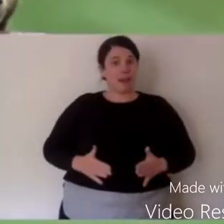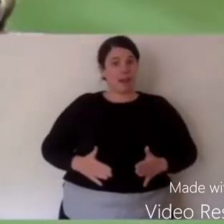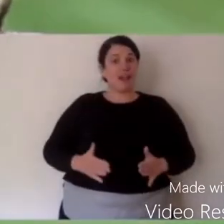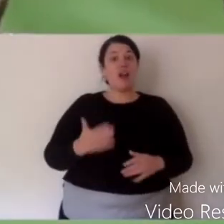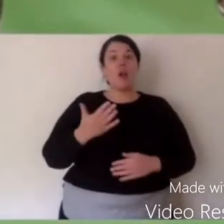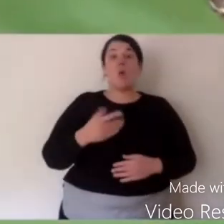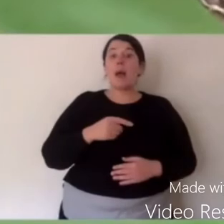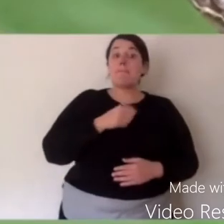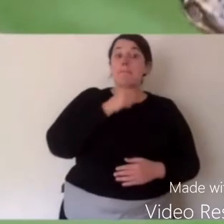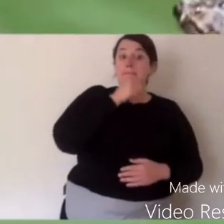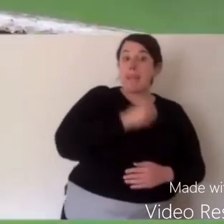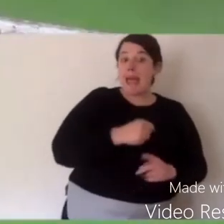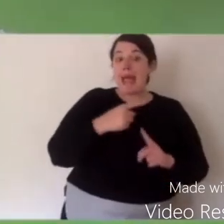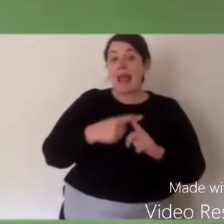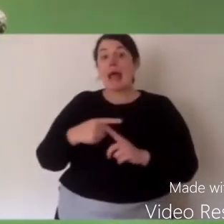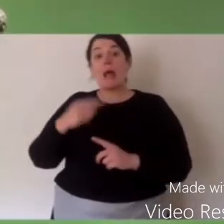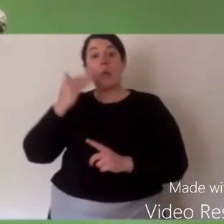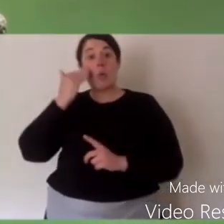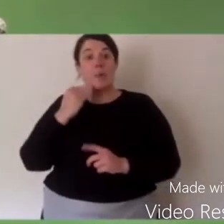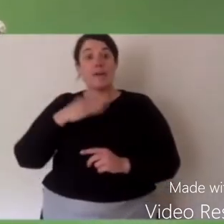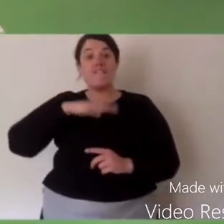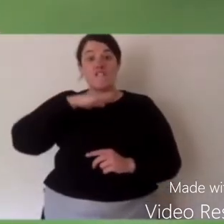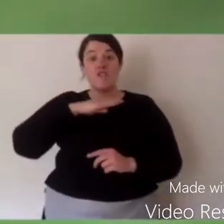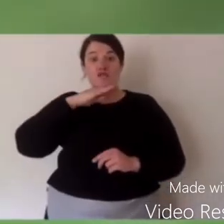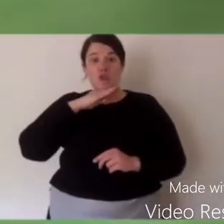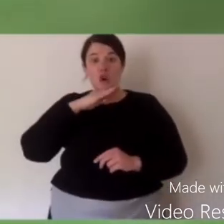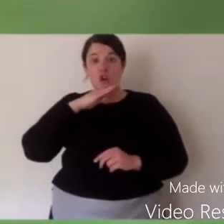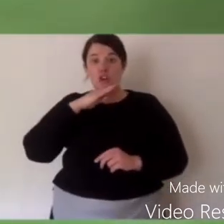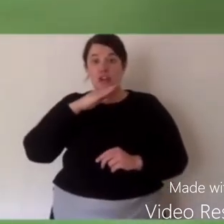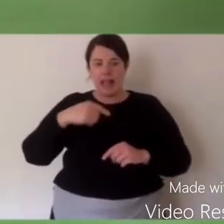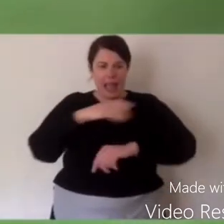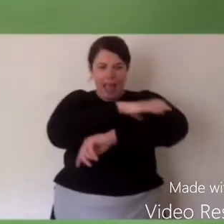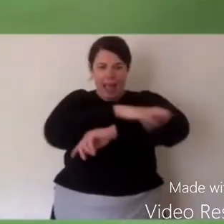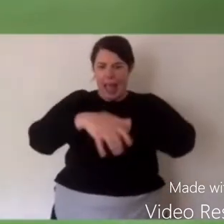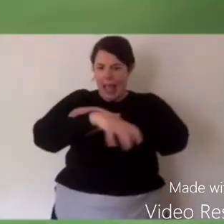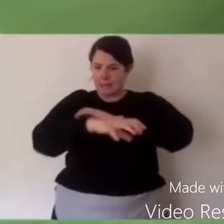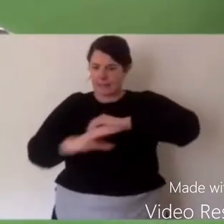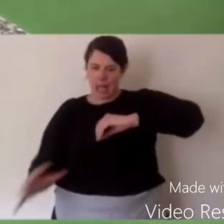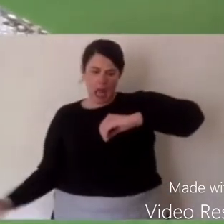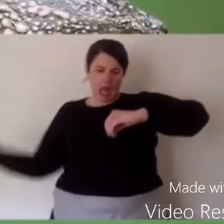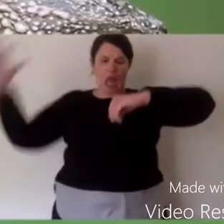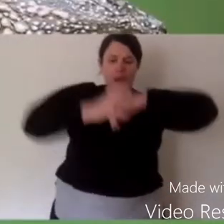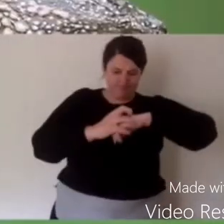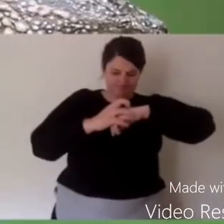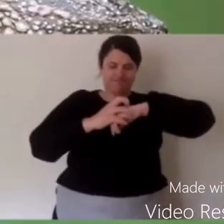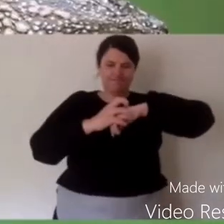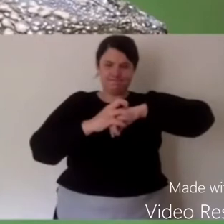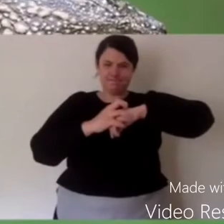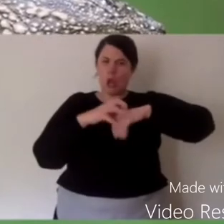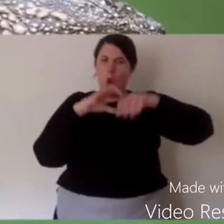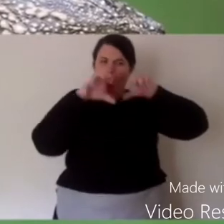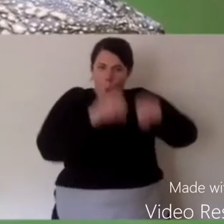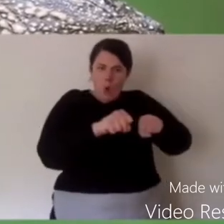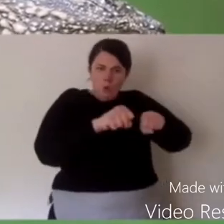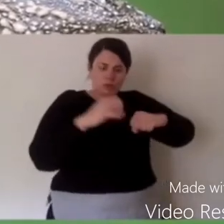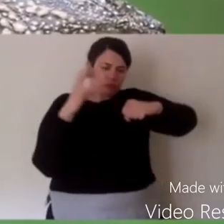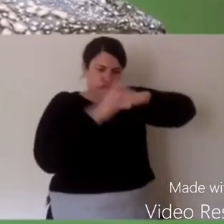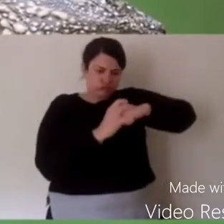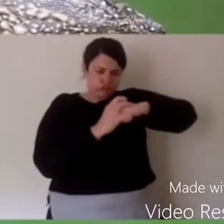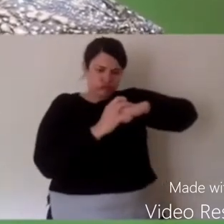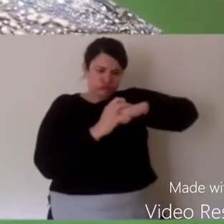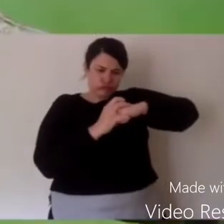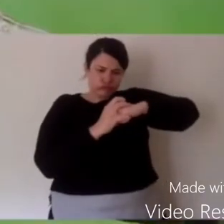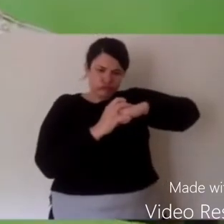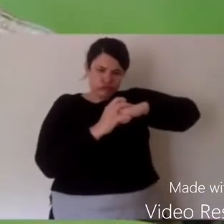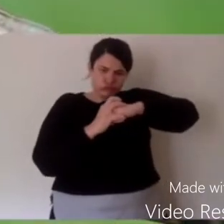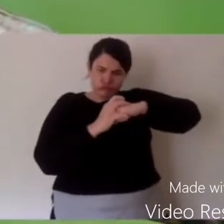ours. So when a male and female mate, the male uses his strong little arms, and he gets a little bit of a grip in